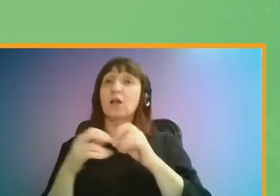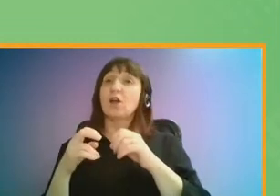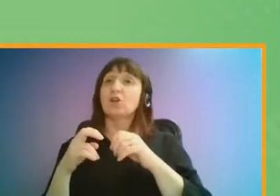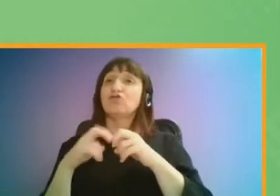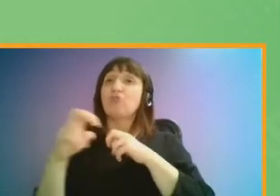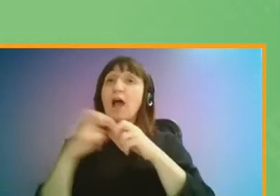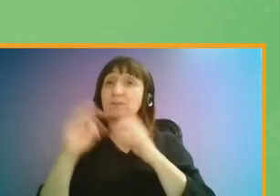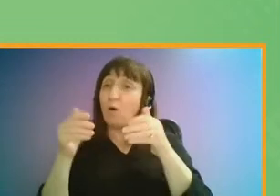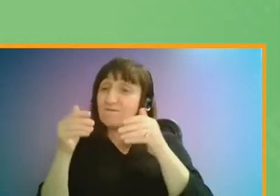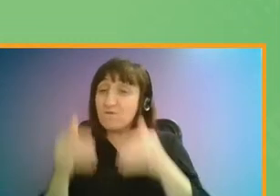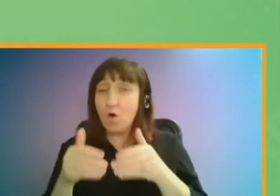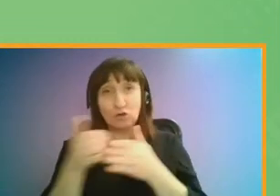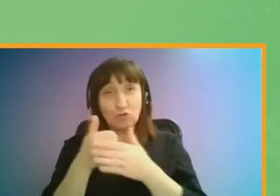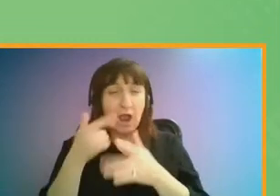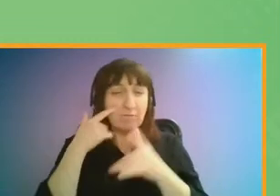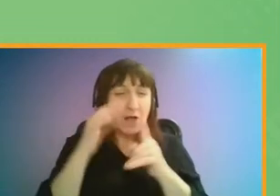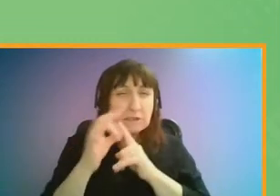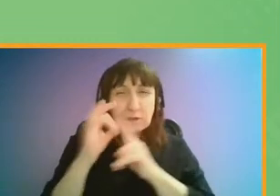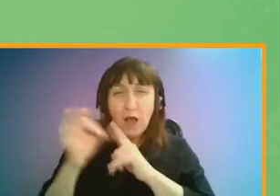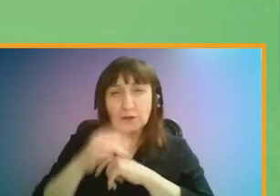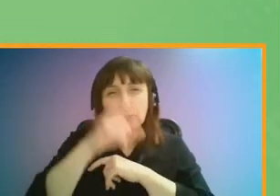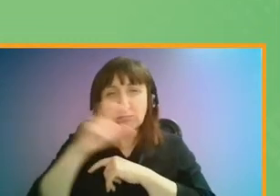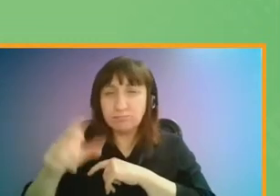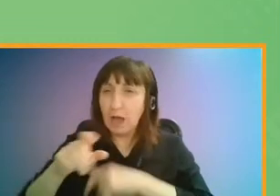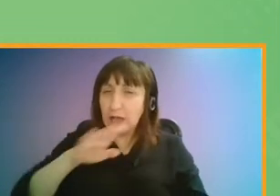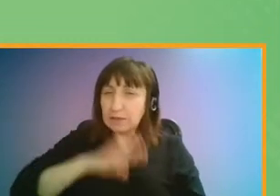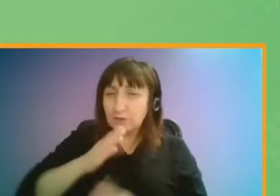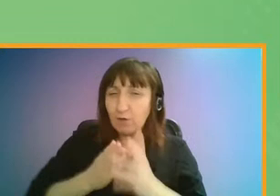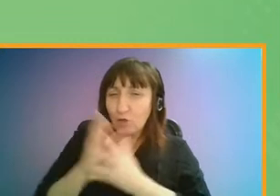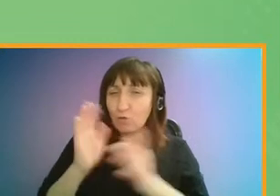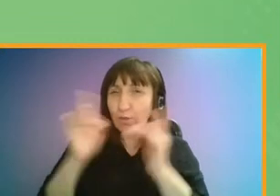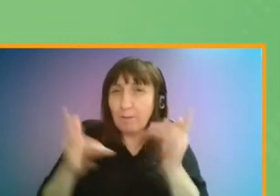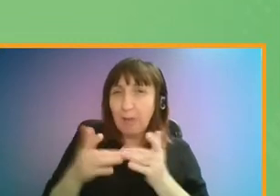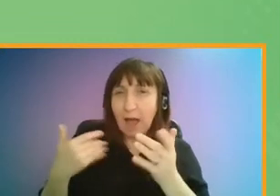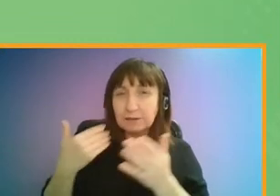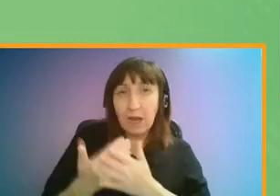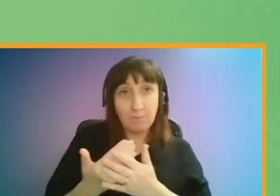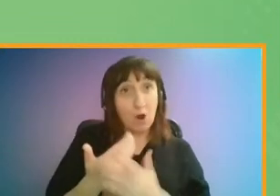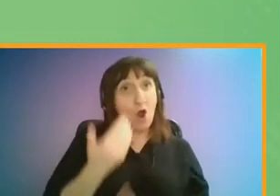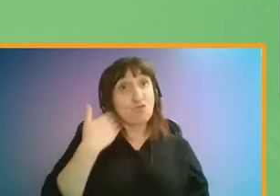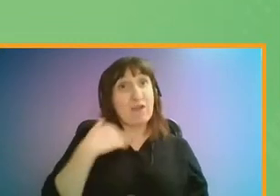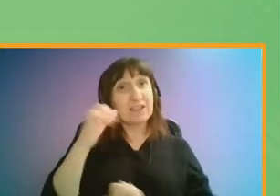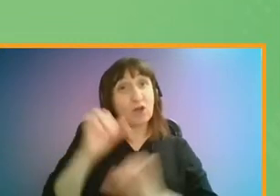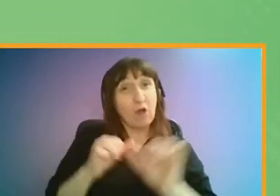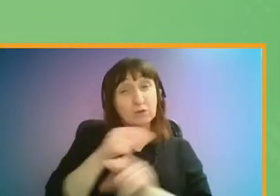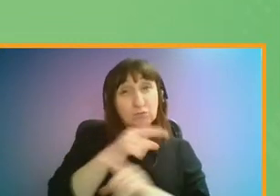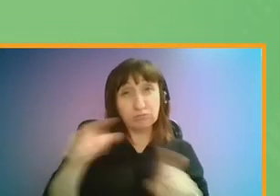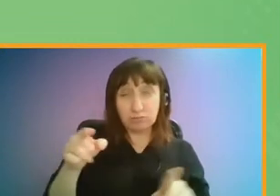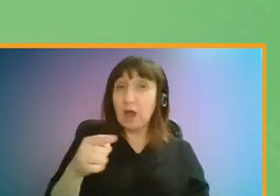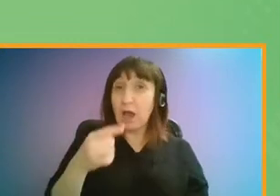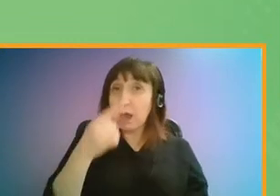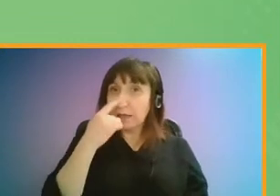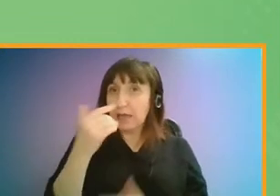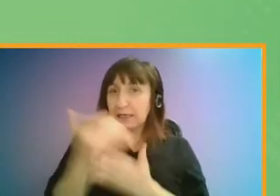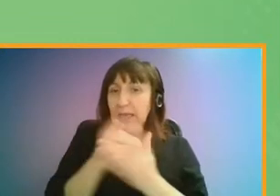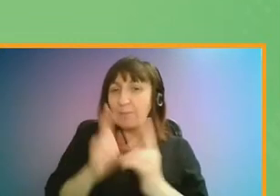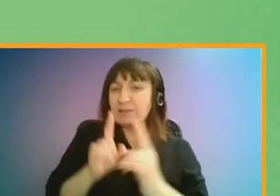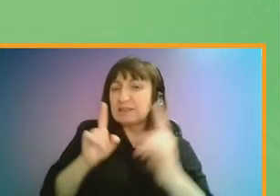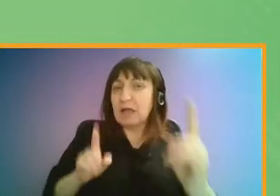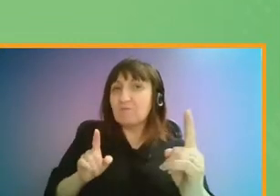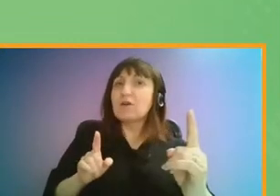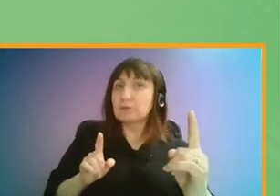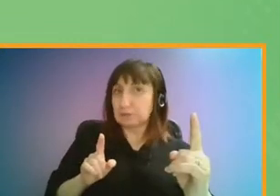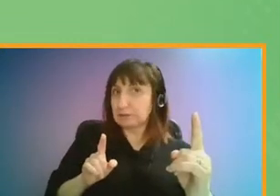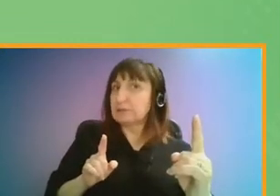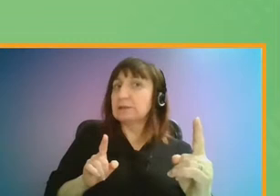has been regularly surveying passenger journey satisfaction during the pandemic. The most recent results have shown that the ability to keep a safe distance from other passengers